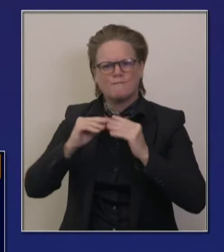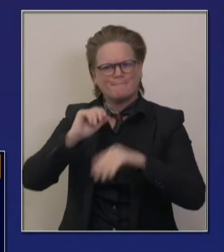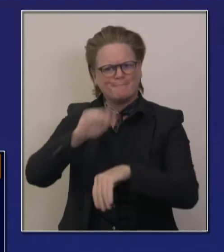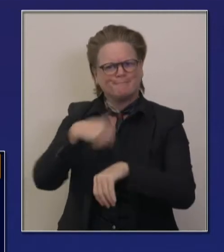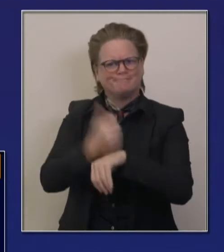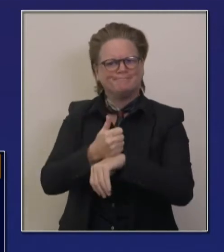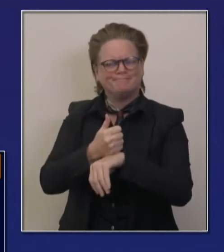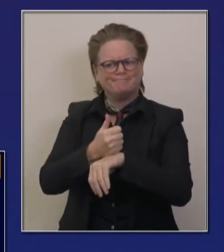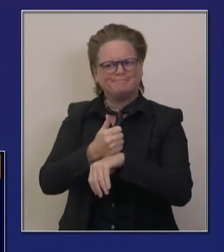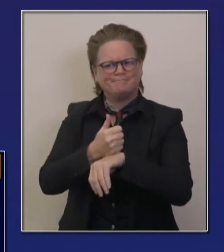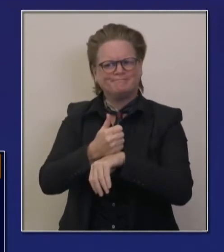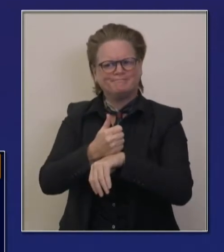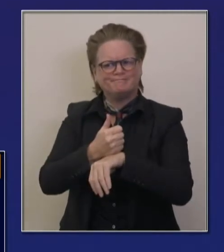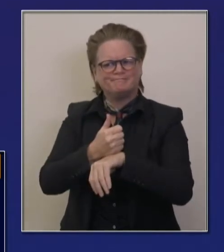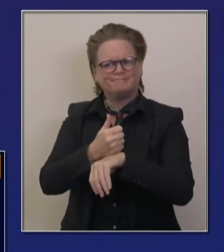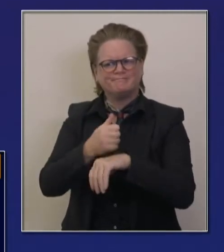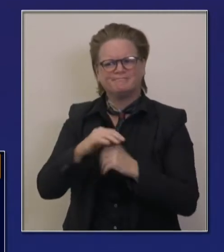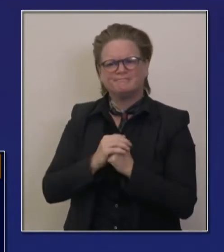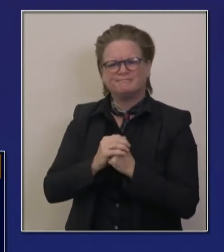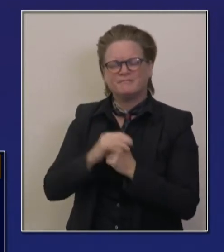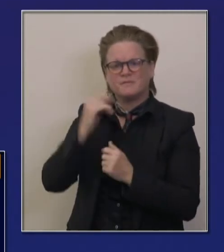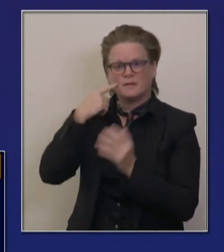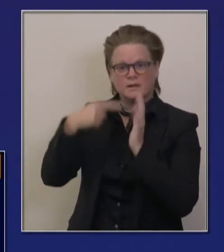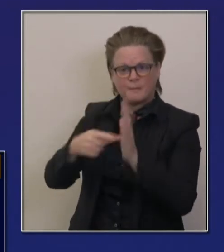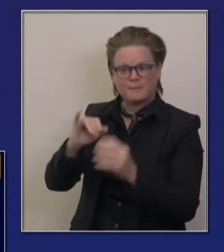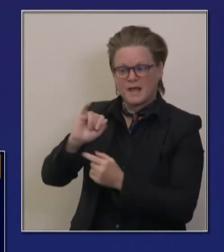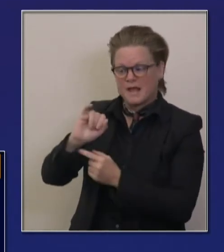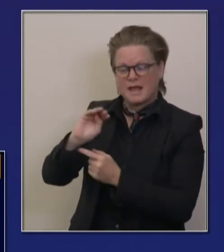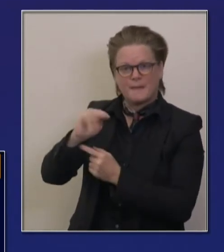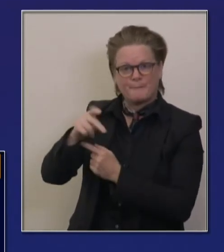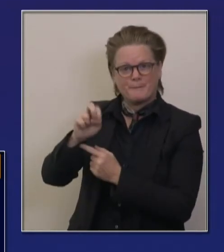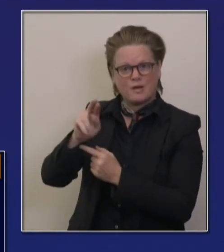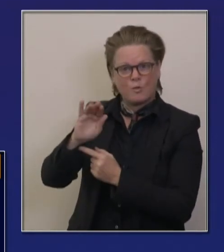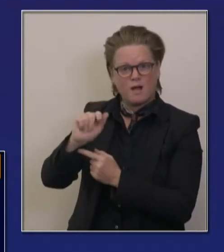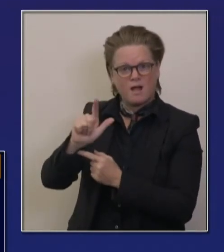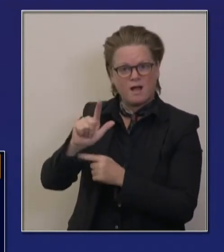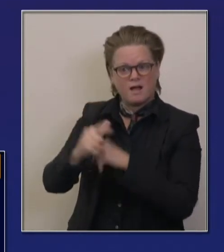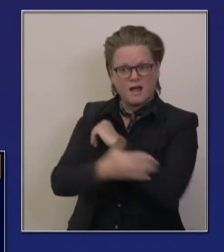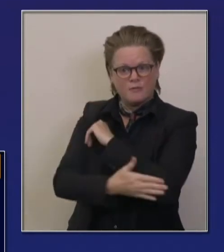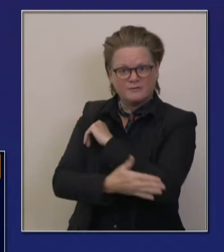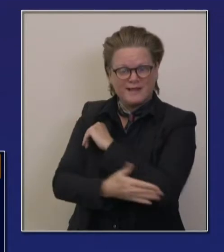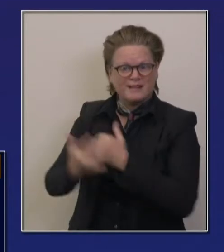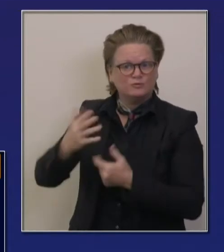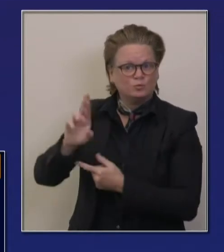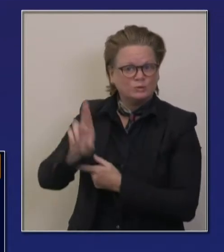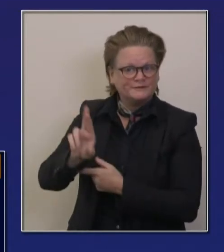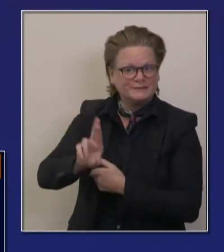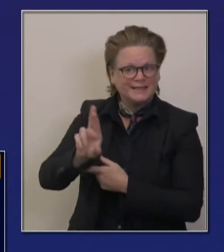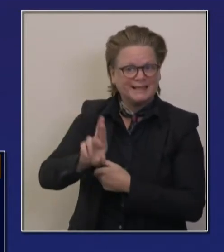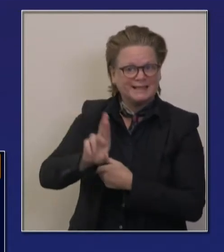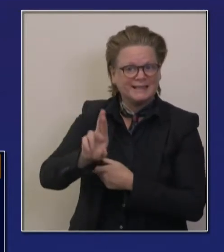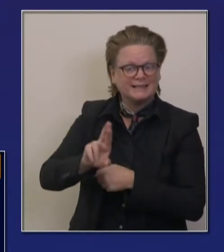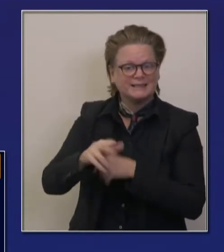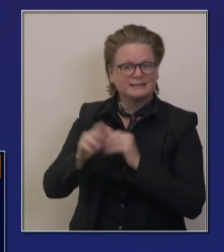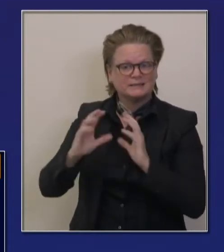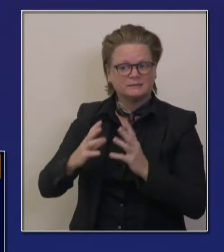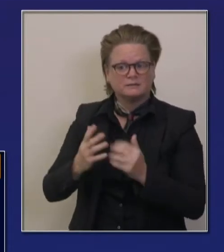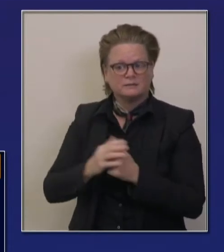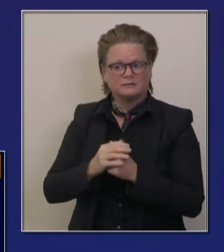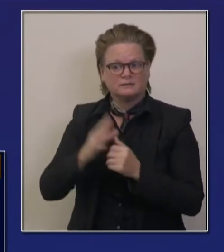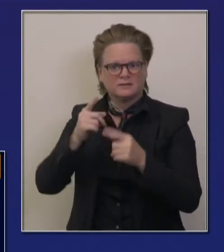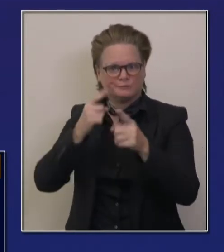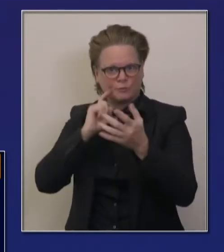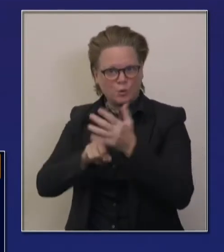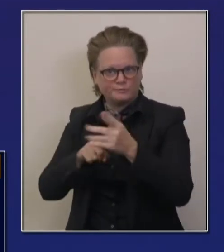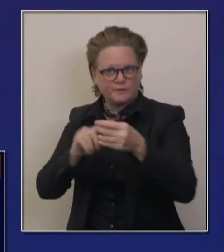County, uh, also in Riverside, which is experiencing some, uh, rather significant, uh, uh, rates of, uh, of growth. In